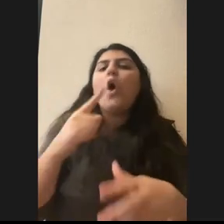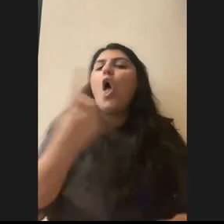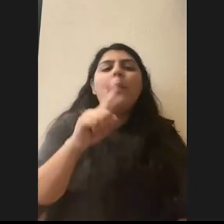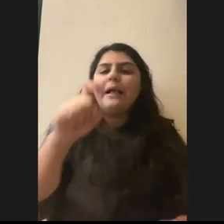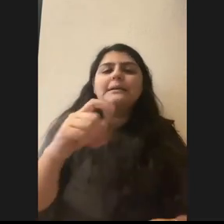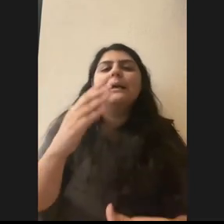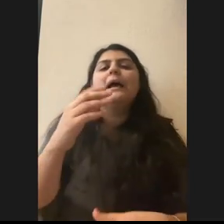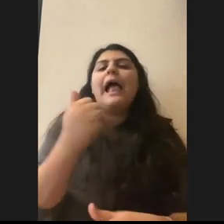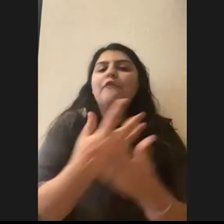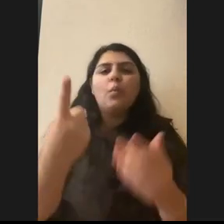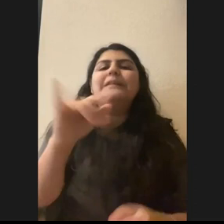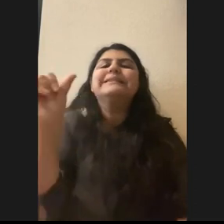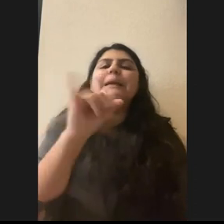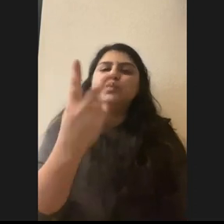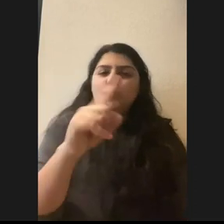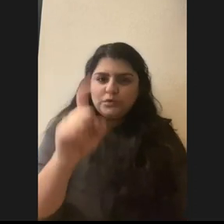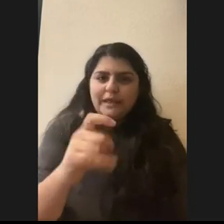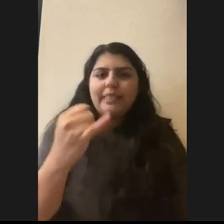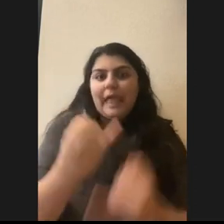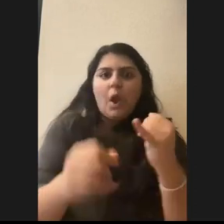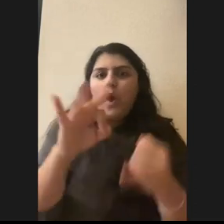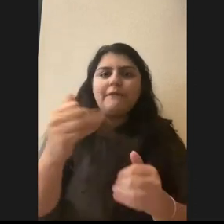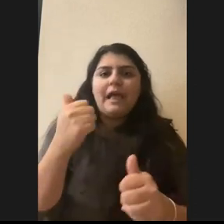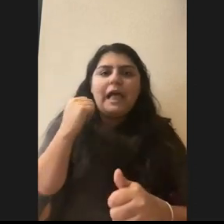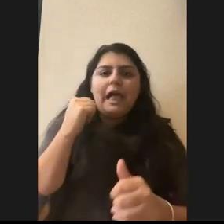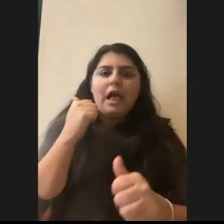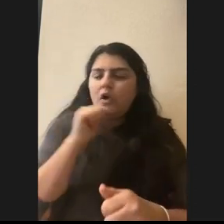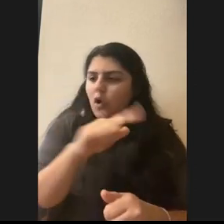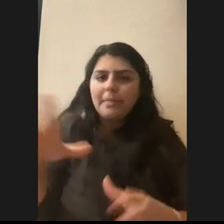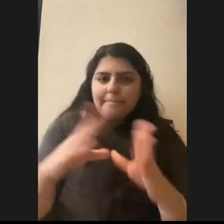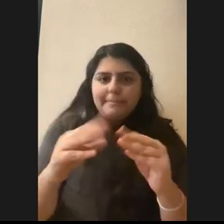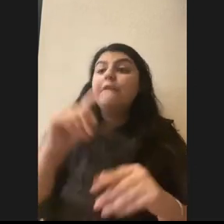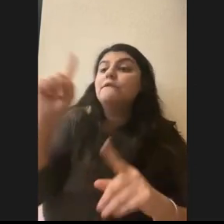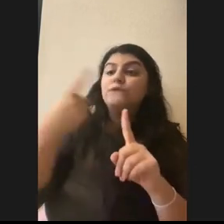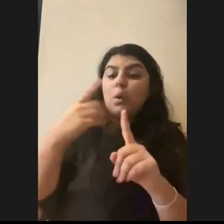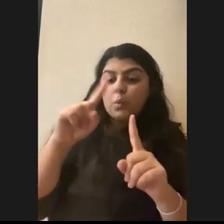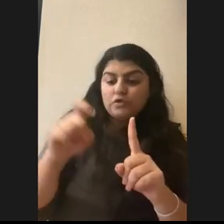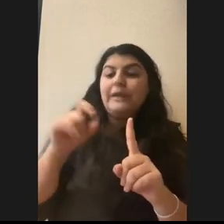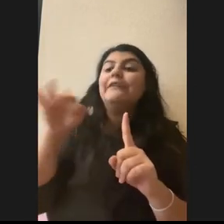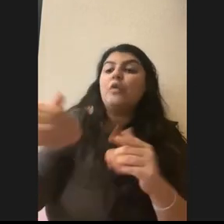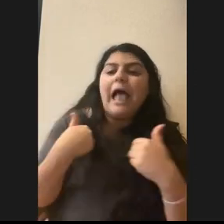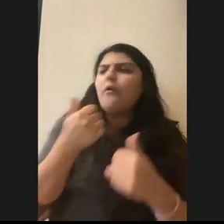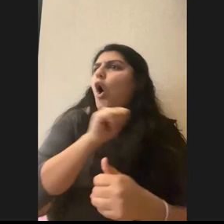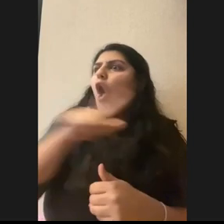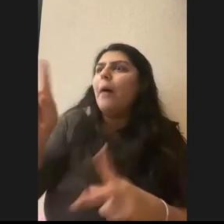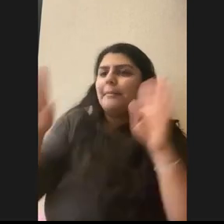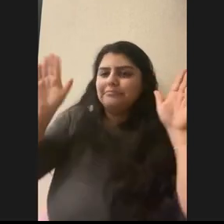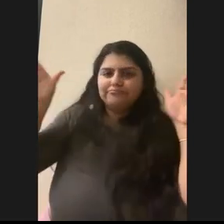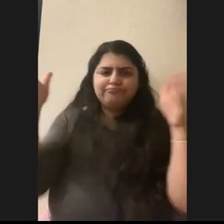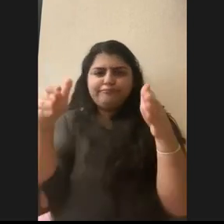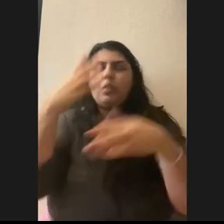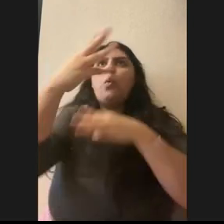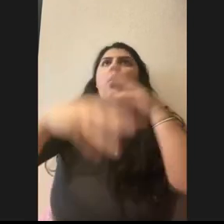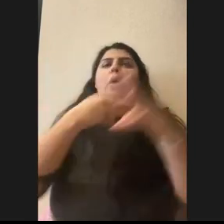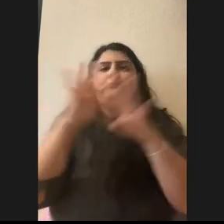two questions at the end of every session. The first question is if you had everyone's attention in the whole world and you could tell them one thing about your area